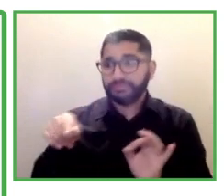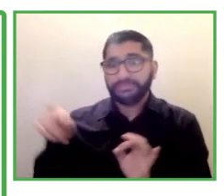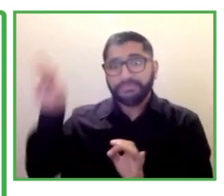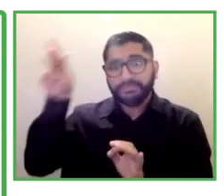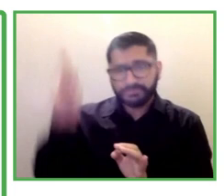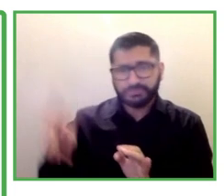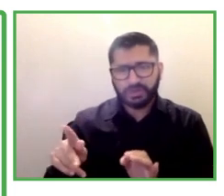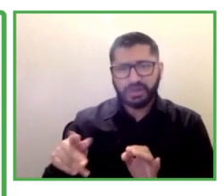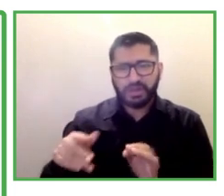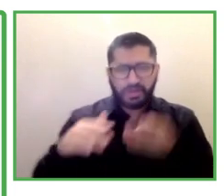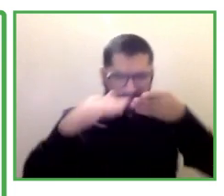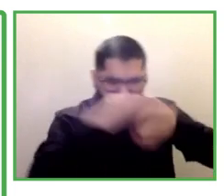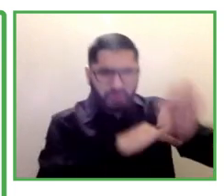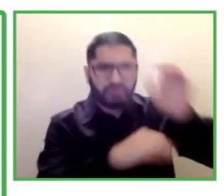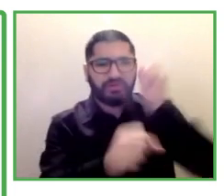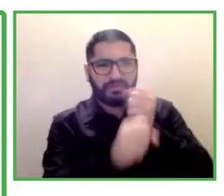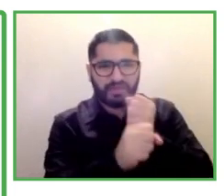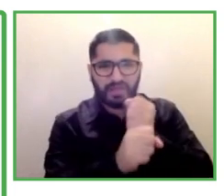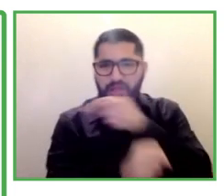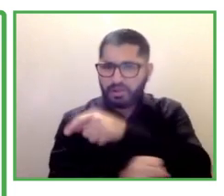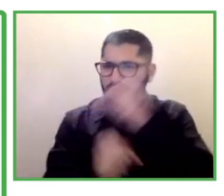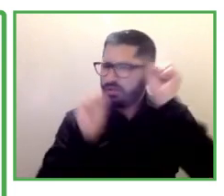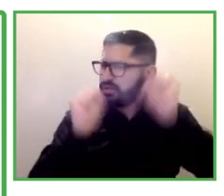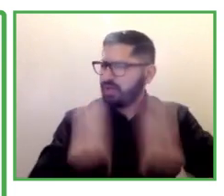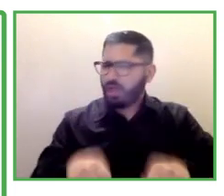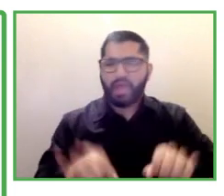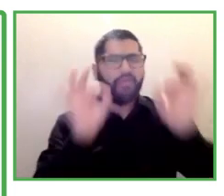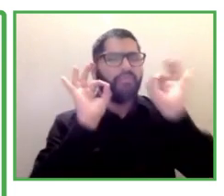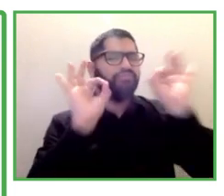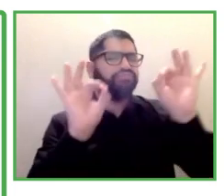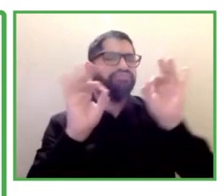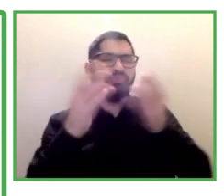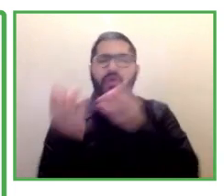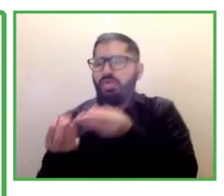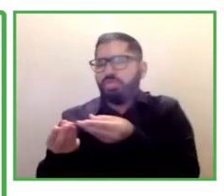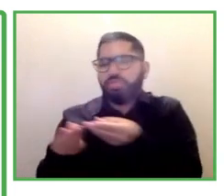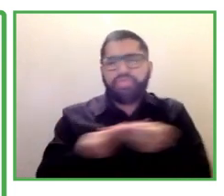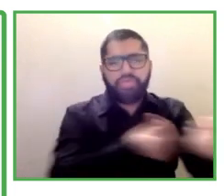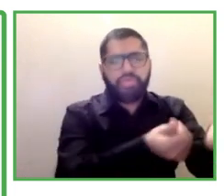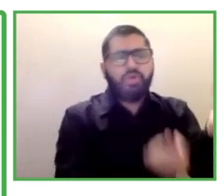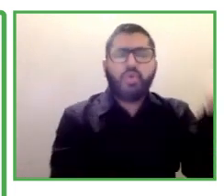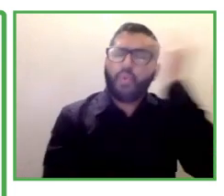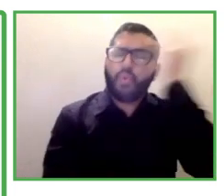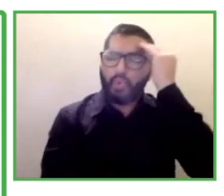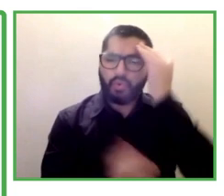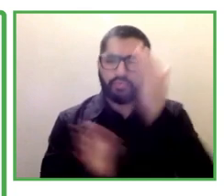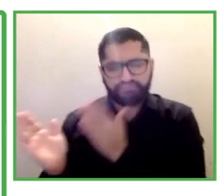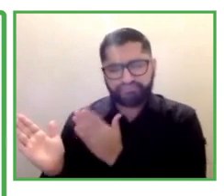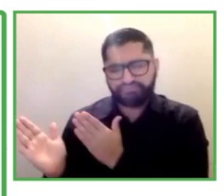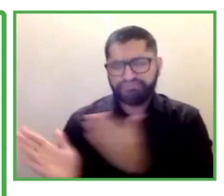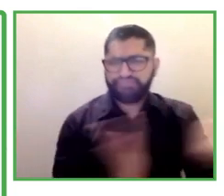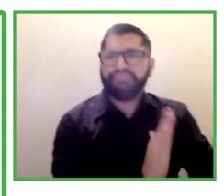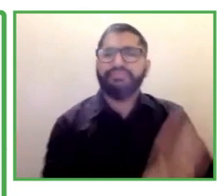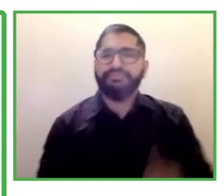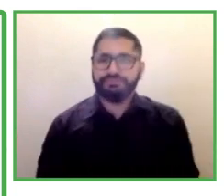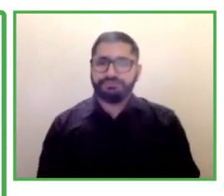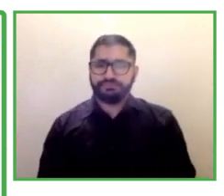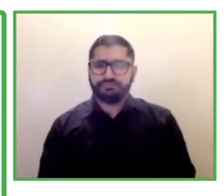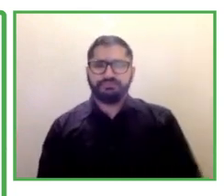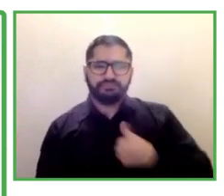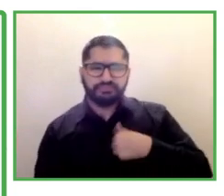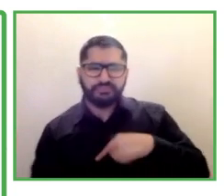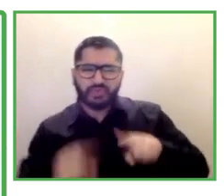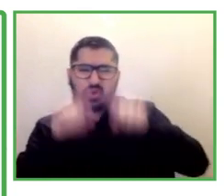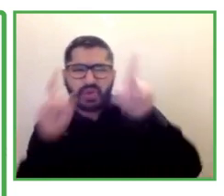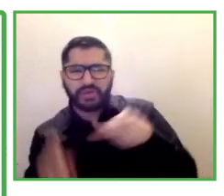In this past year with the uncertainty and the crisis of course we knew that we were going to face new challenges but we're very